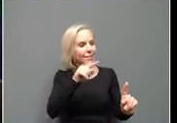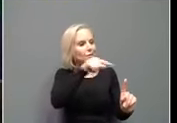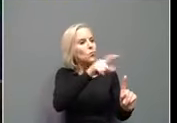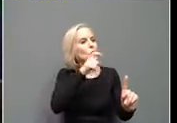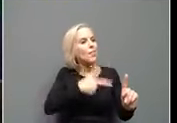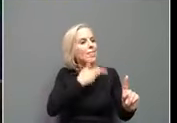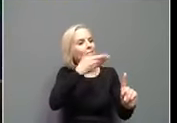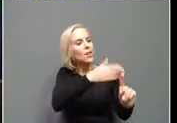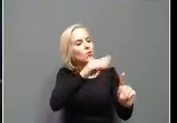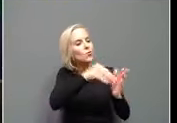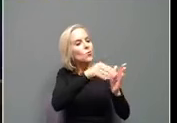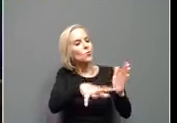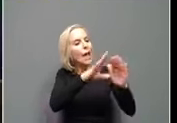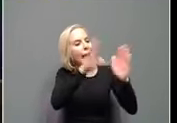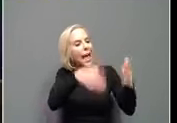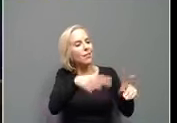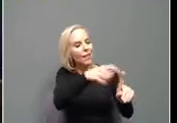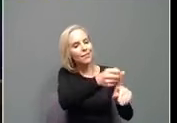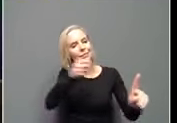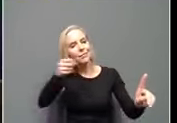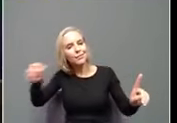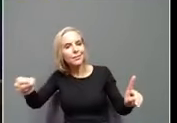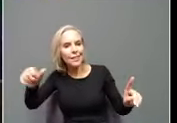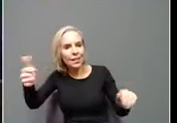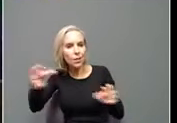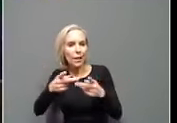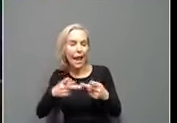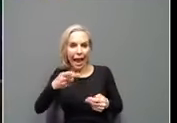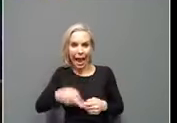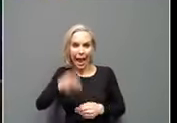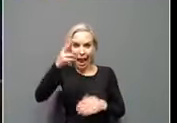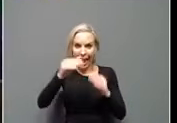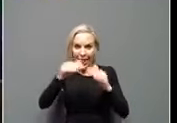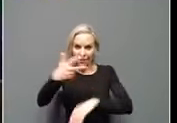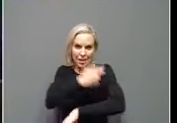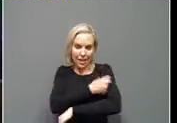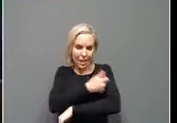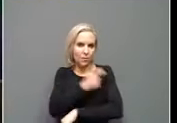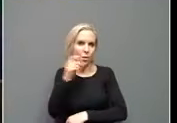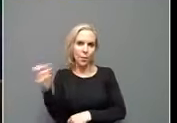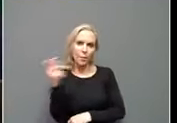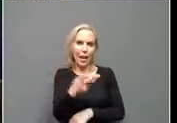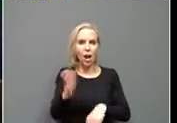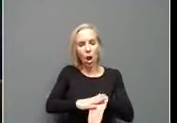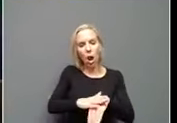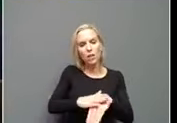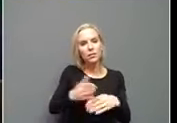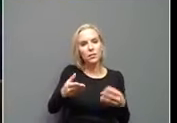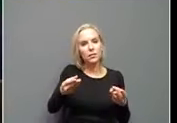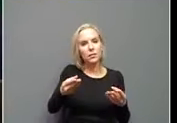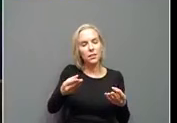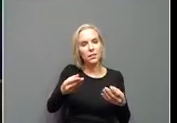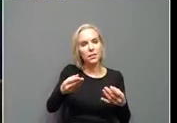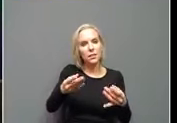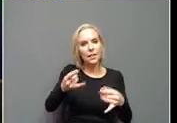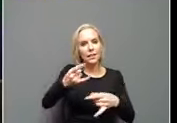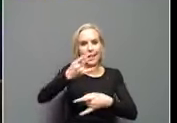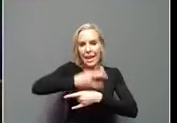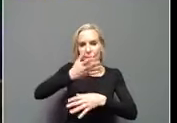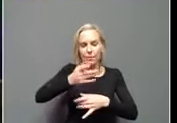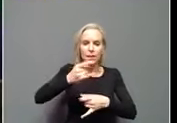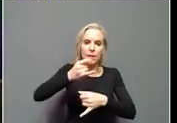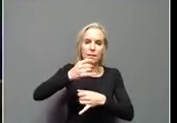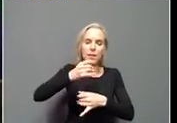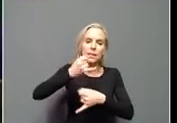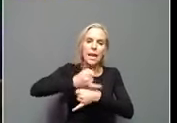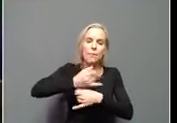if there's not going to be a high level of vaccinations when people get back on campus in the fall, there's going to be a ton of testing that's